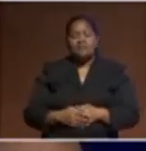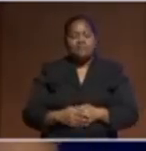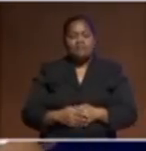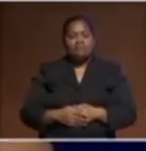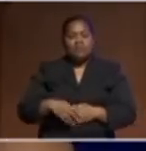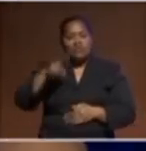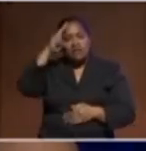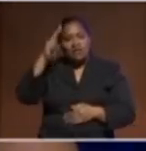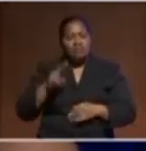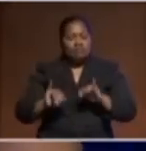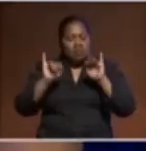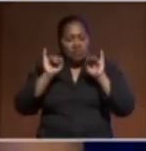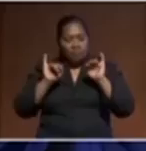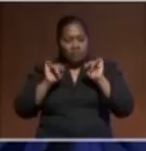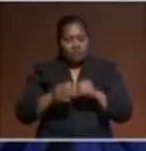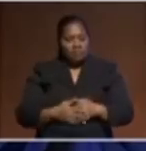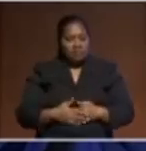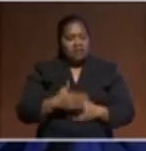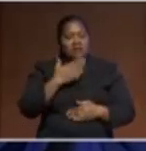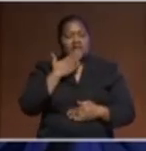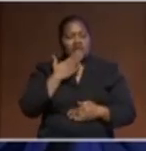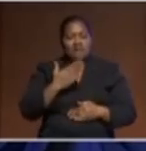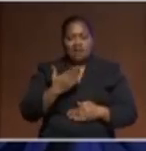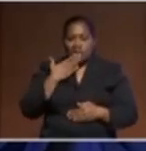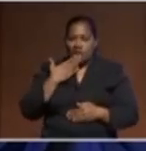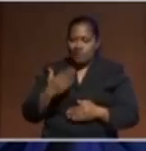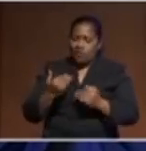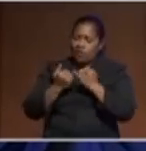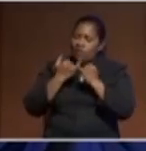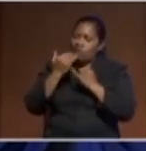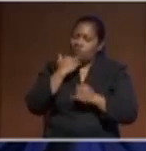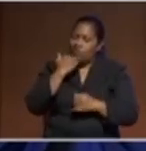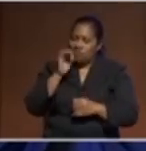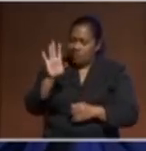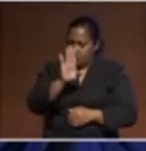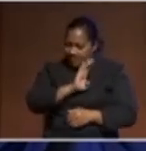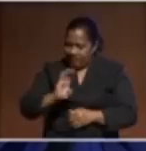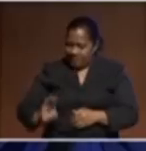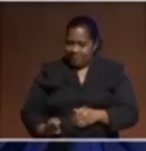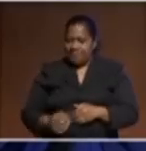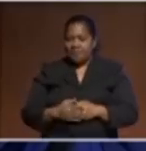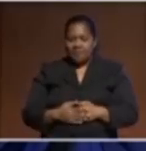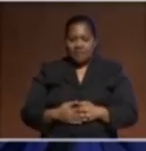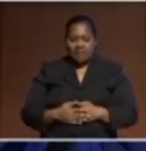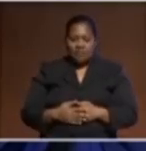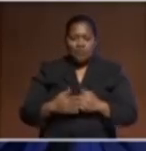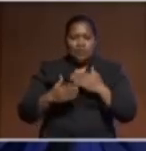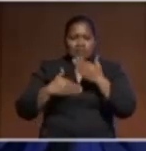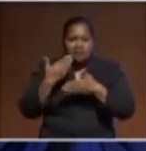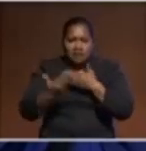issue, regional. Thank you very much, Excellency. And as you were describing those moments